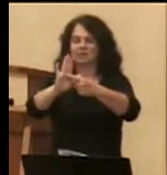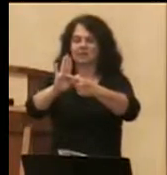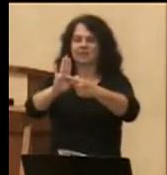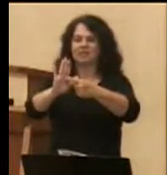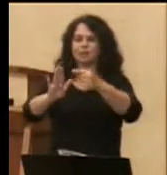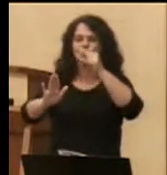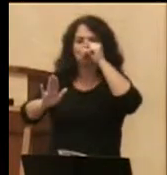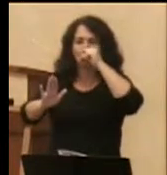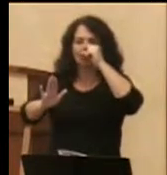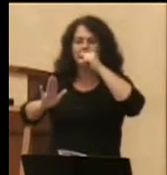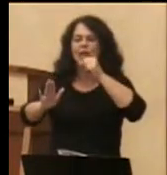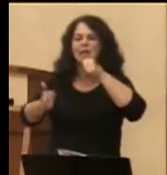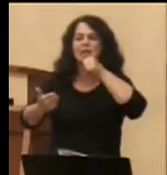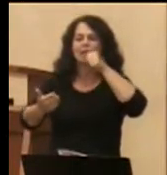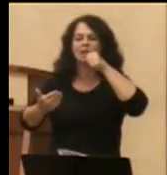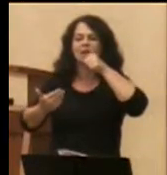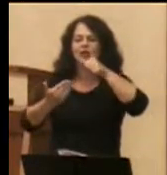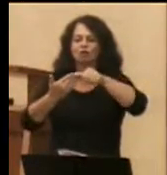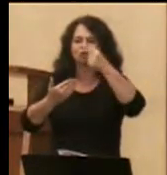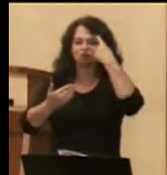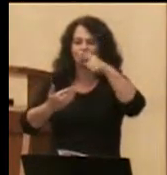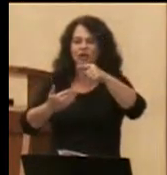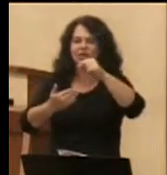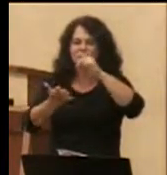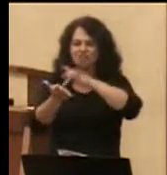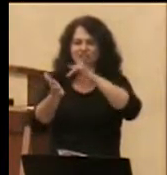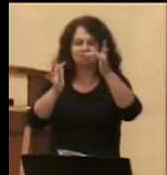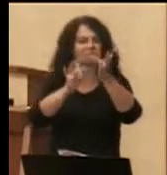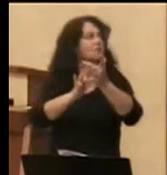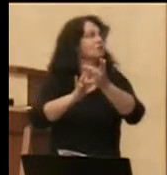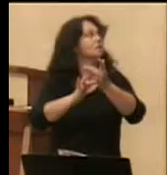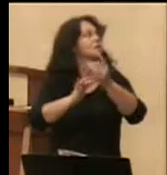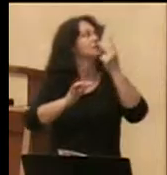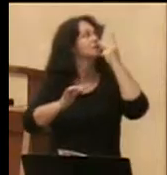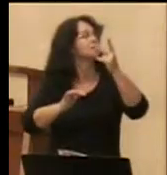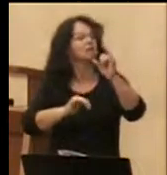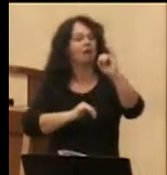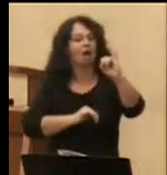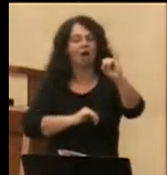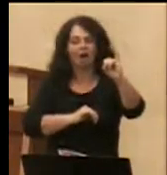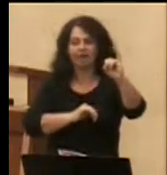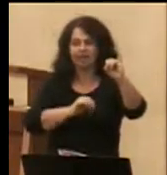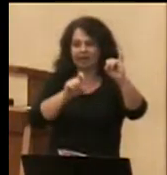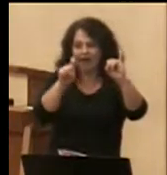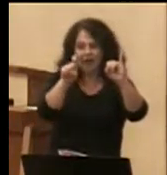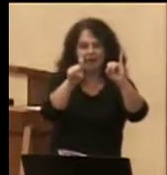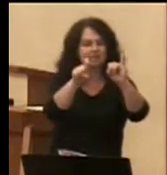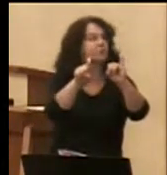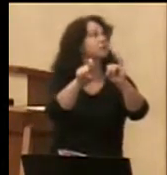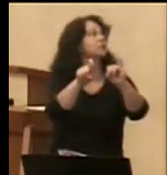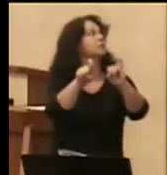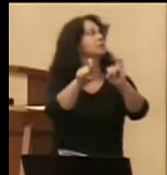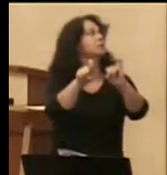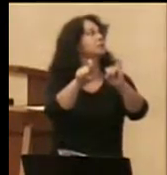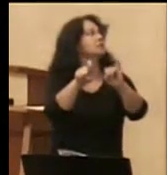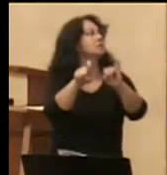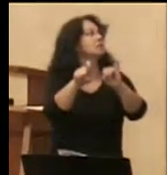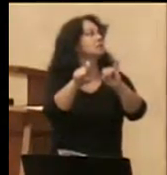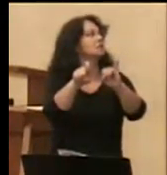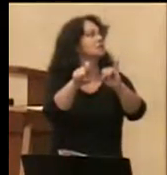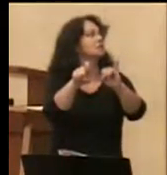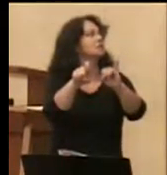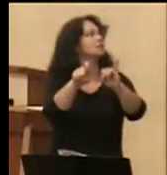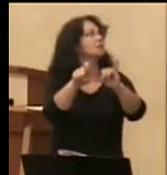Can you see that upper, just the I? And then there's an X. It stands for Iesus